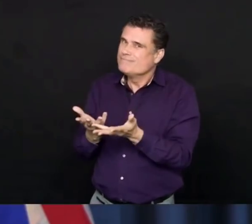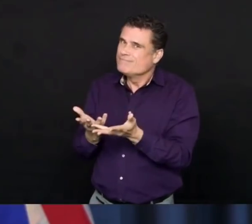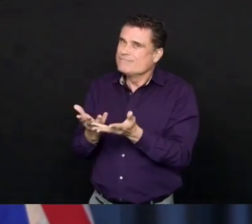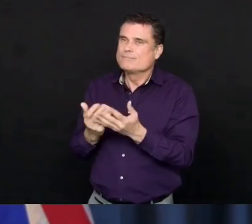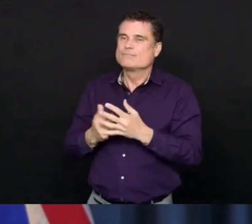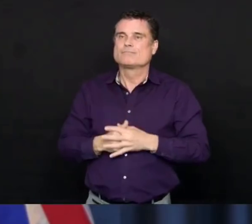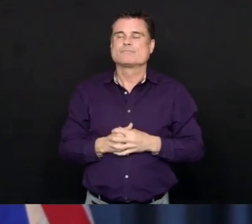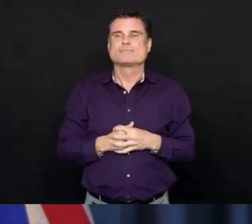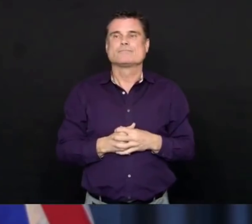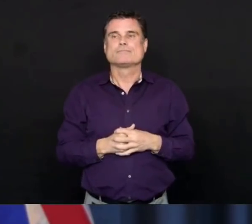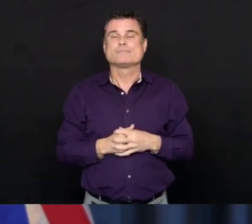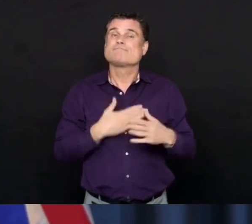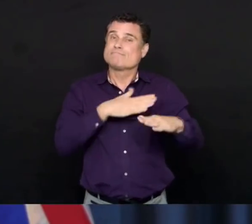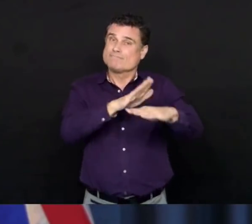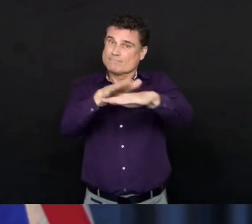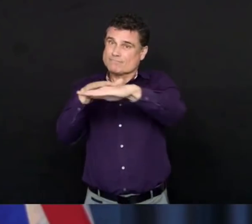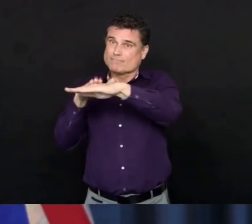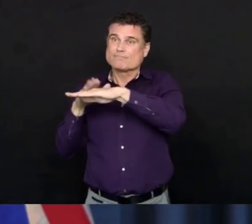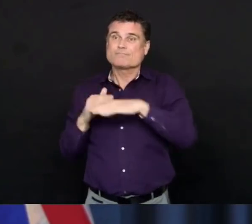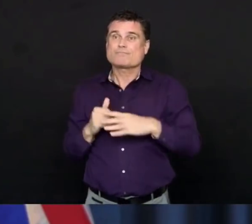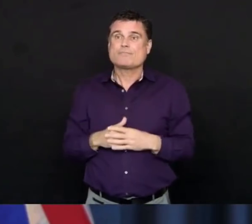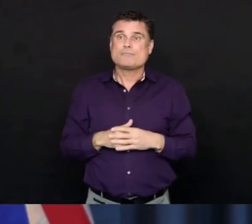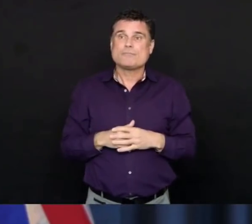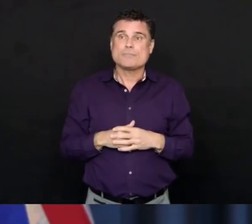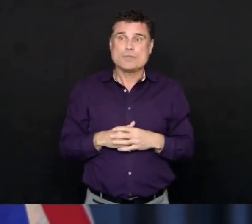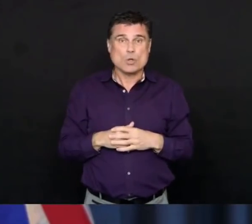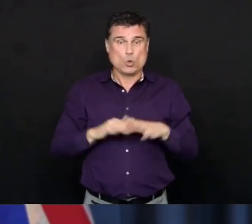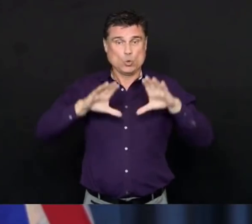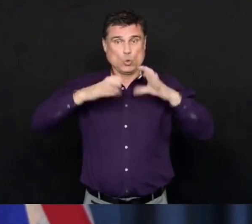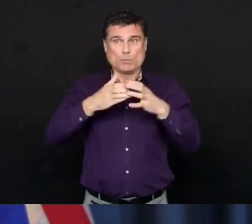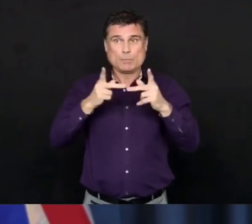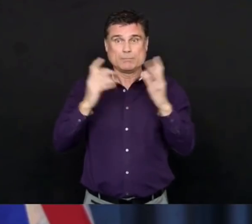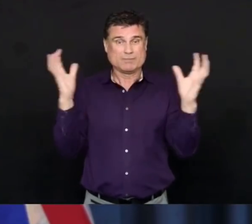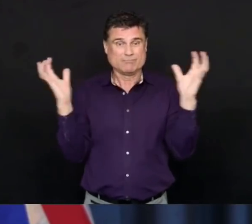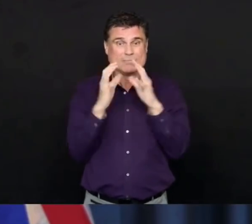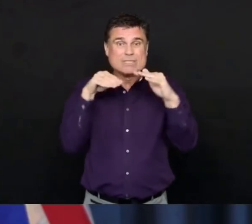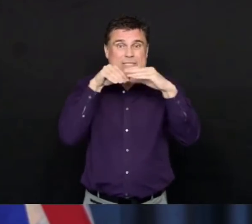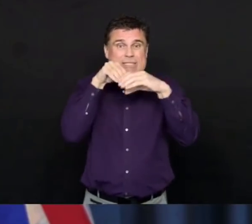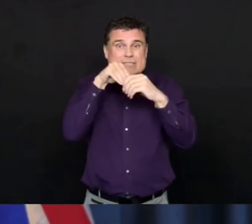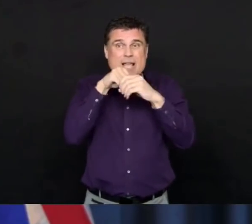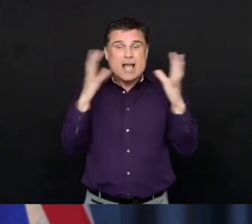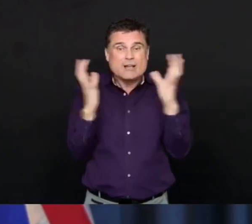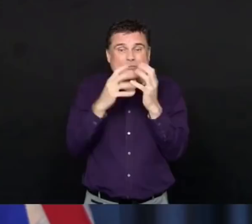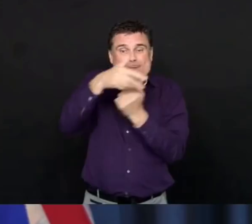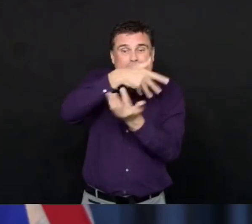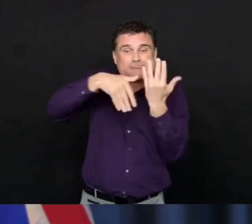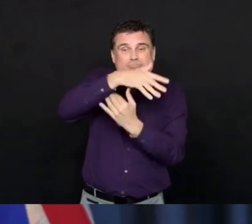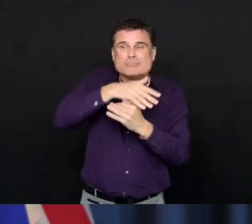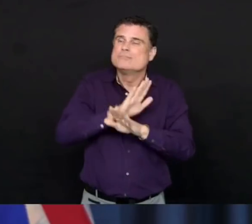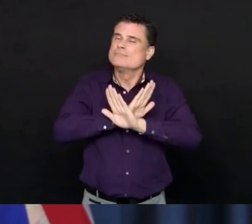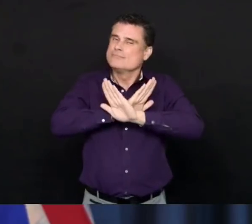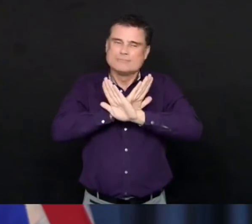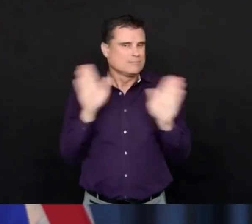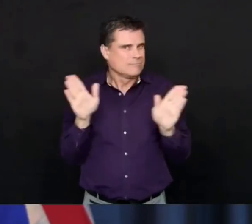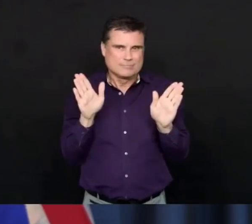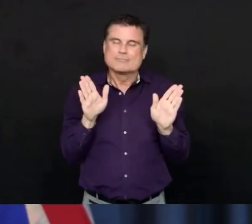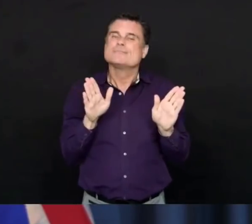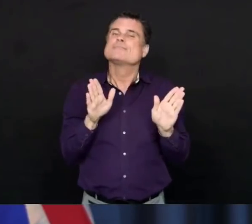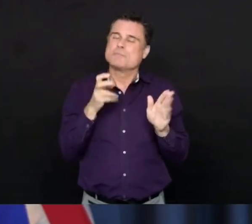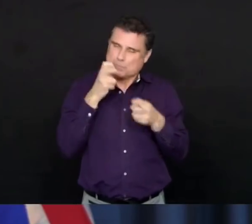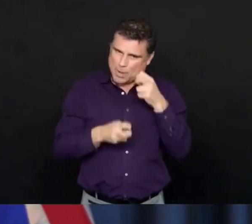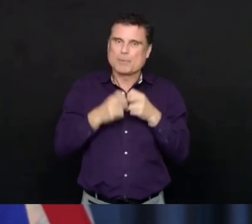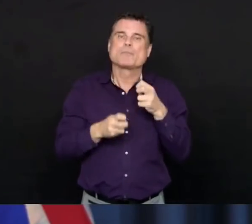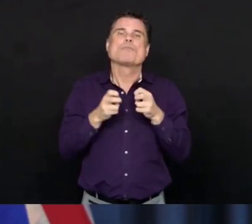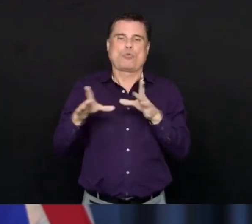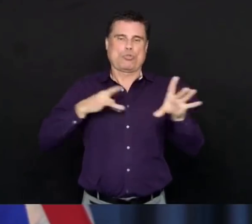at this time. And while we have an order that prohibits gatherings of more than 50, right